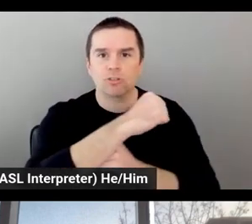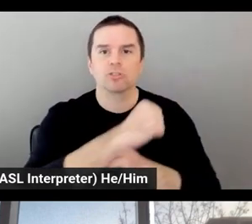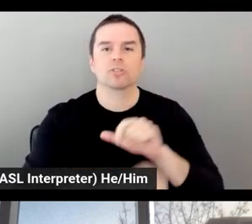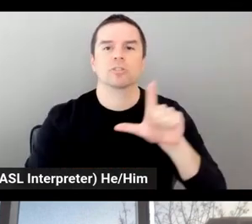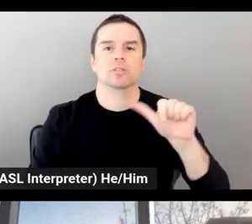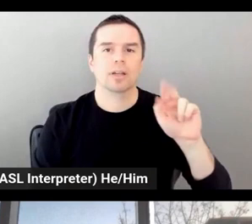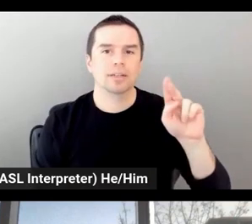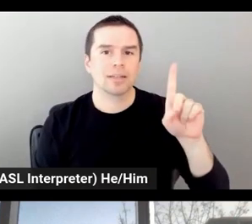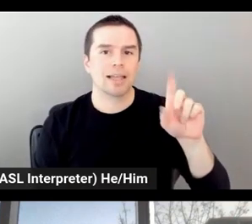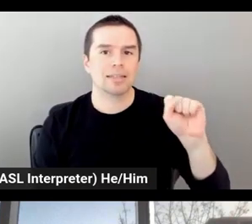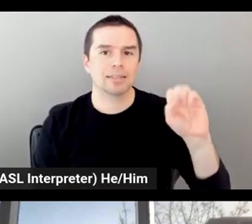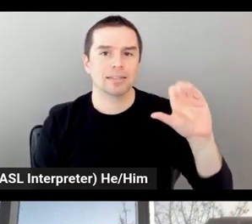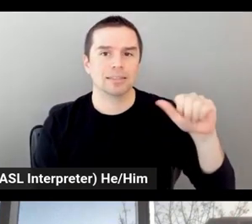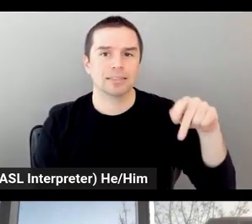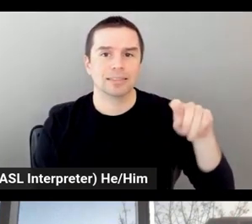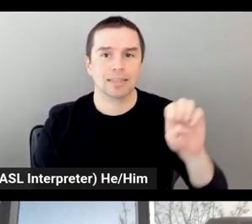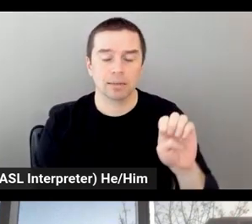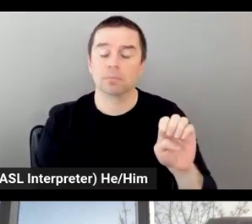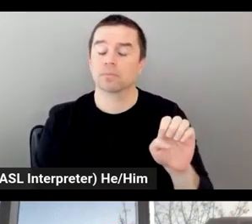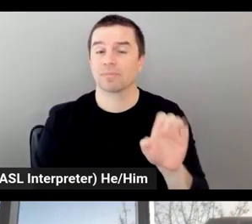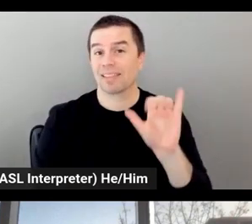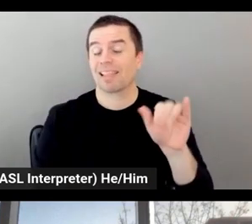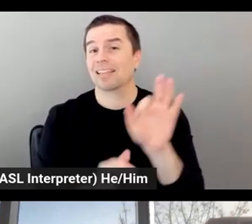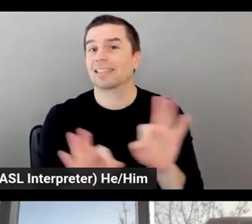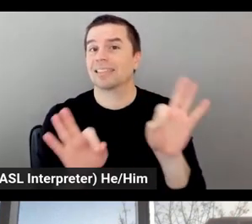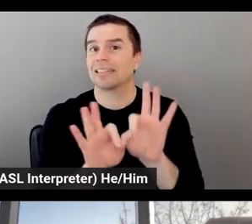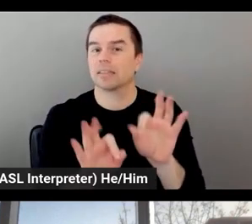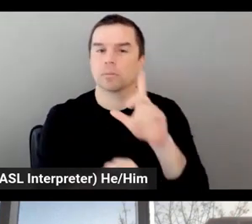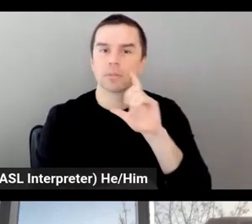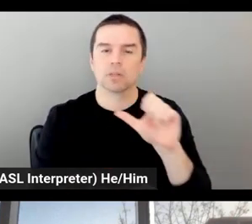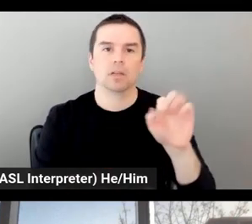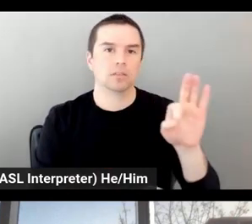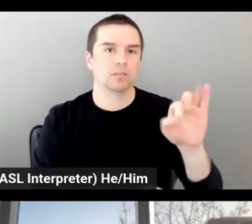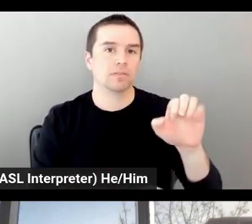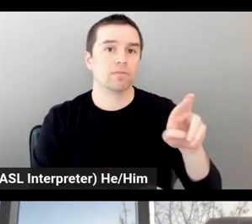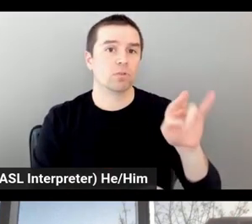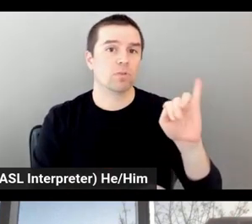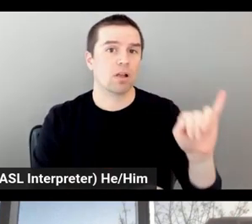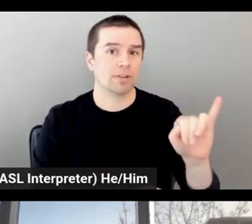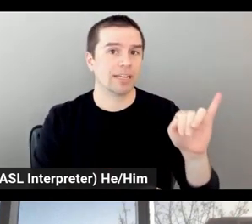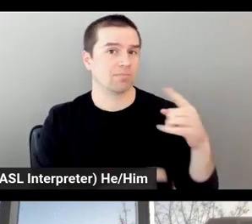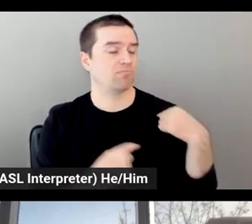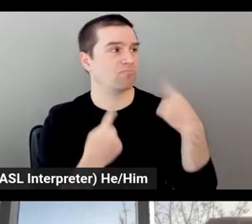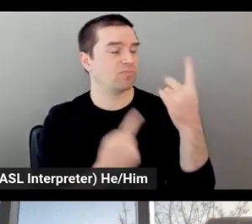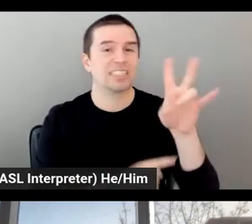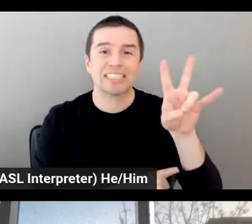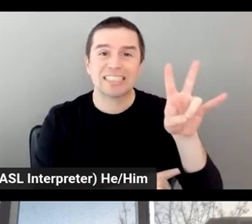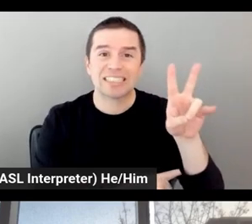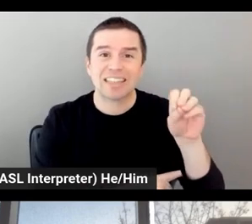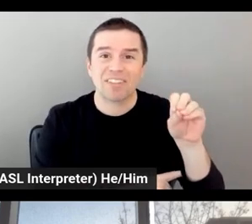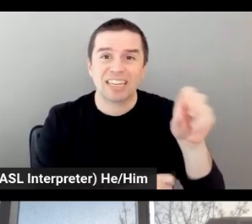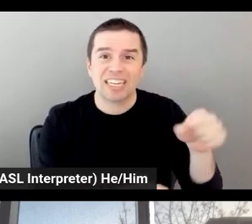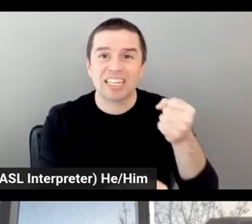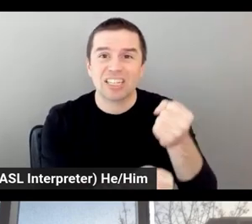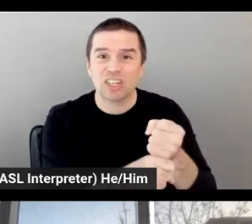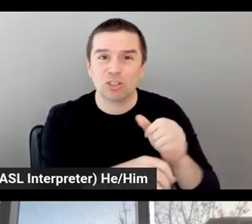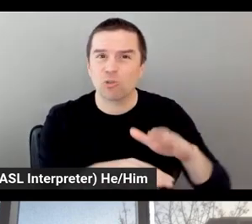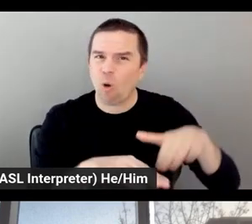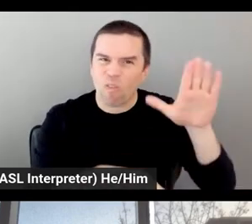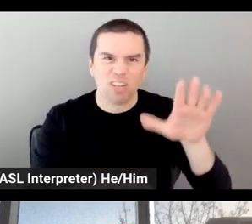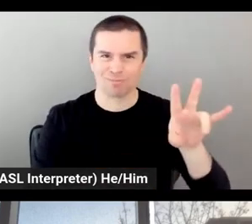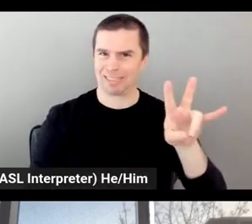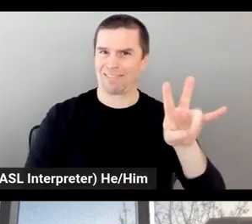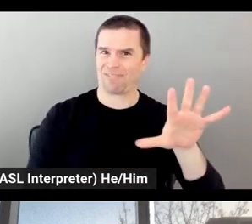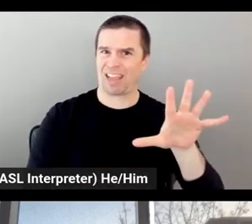mean, Ferrari has been around for 17 years. We are a 75-year-old company. And sometimes you feel it on your IT